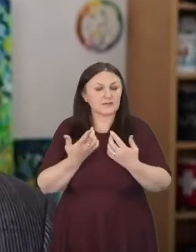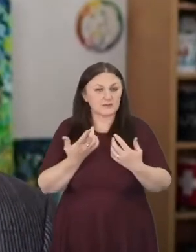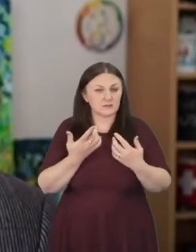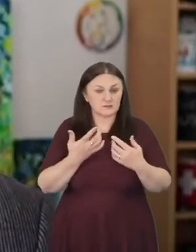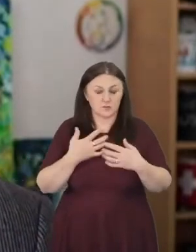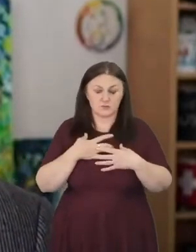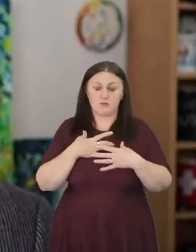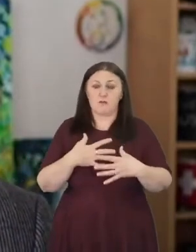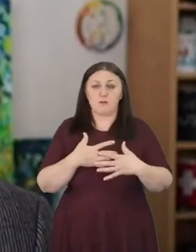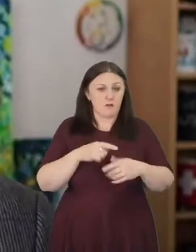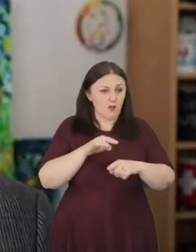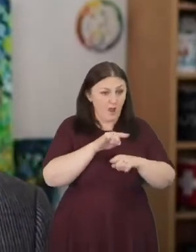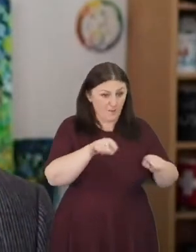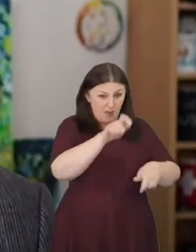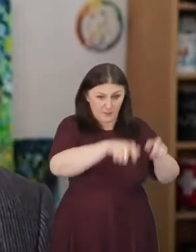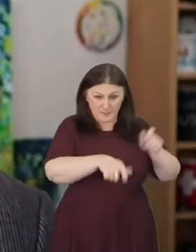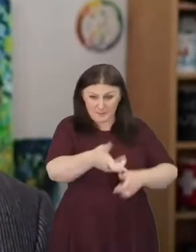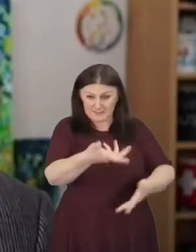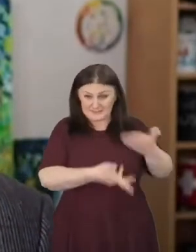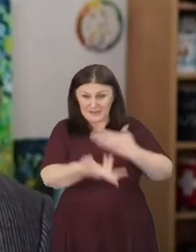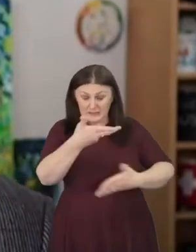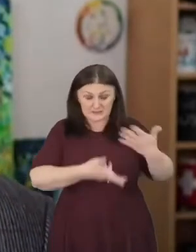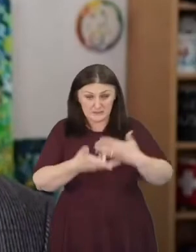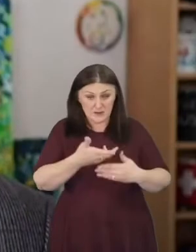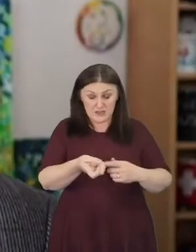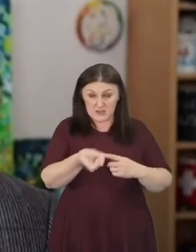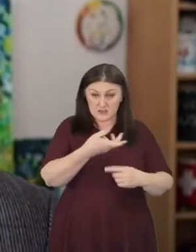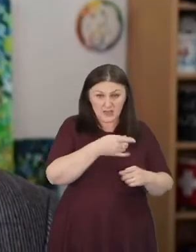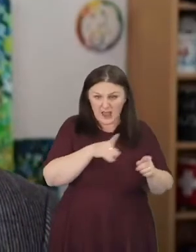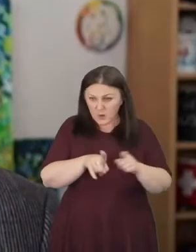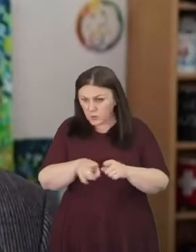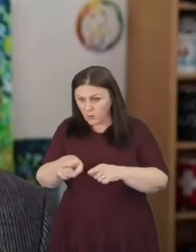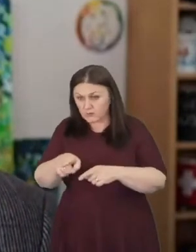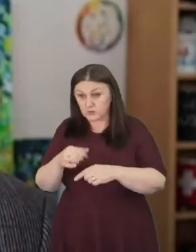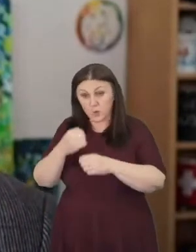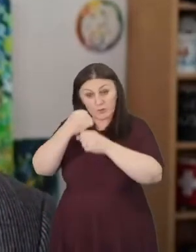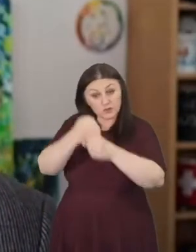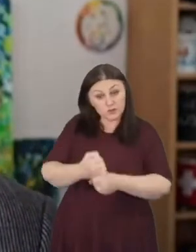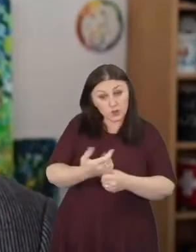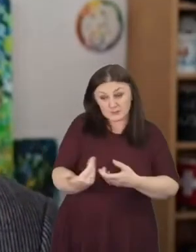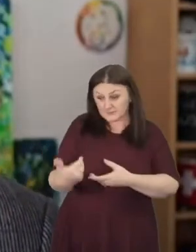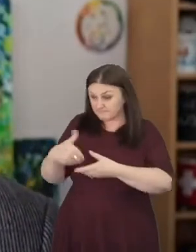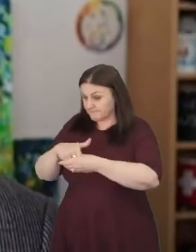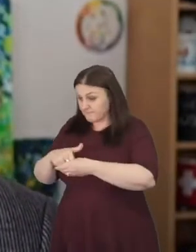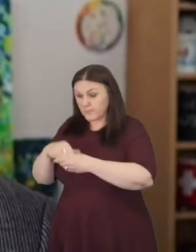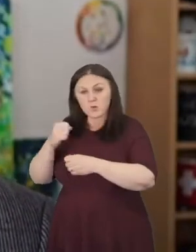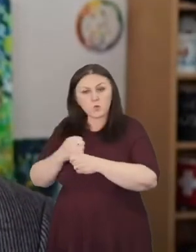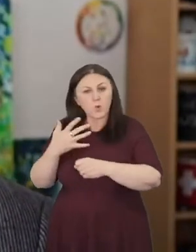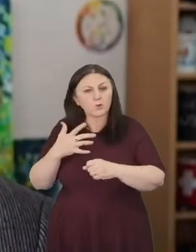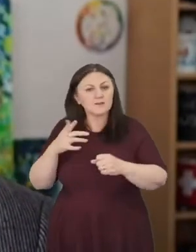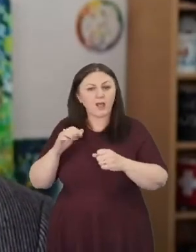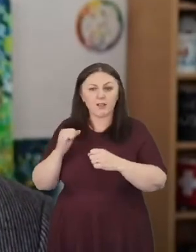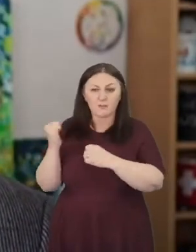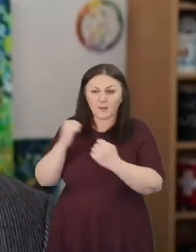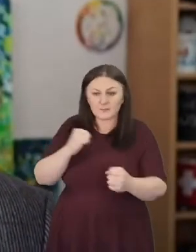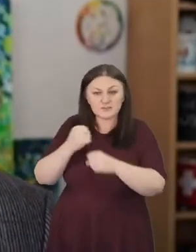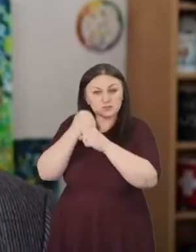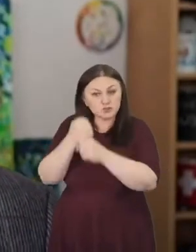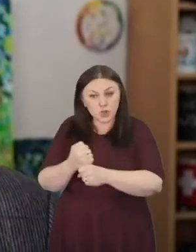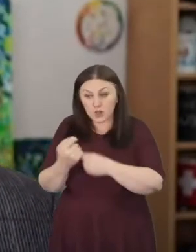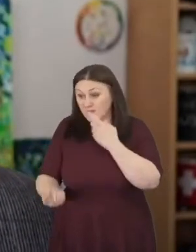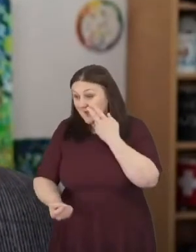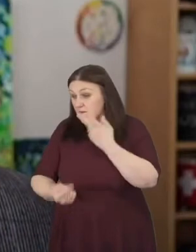testimonies that came back and I was really encouraged by some of the churches that took part like Gold Hill Baptist Church and other churches that